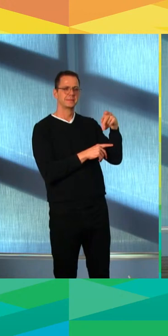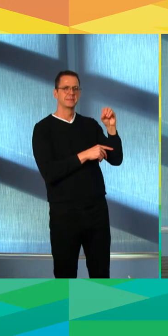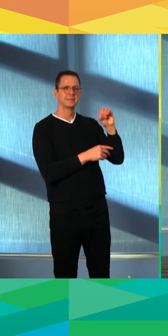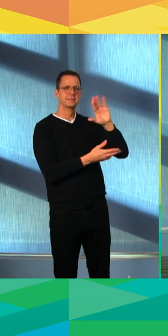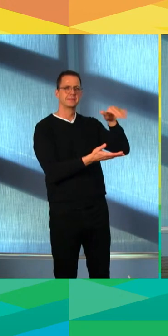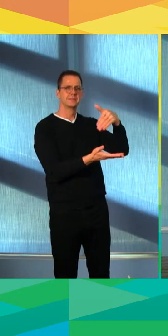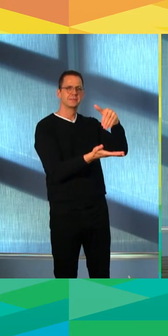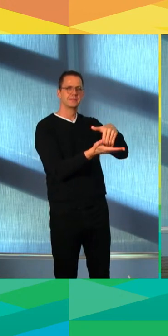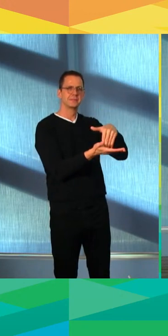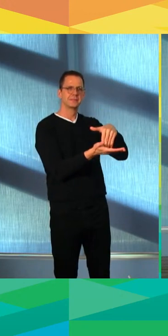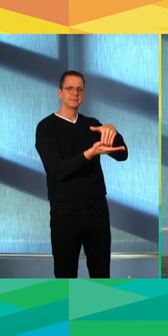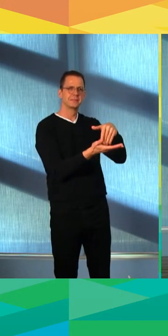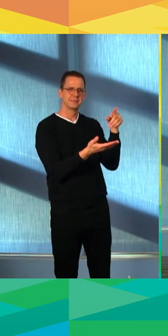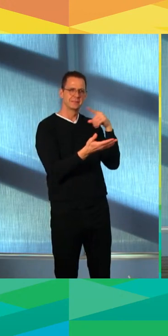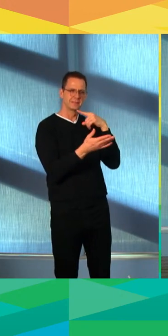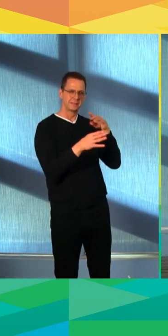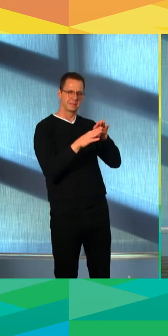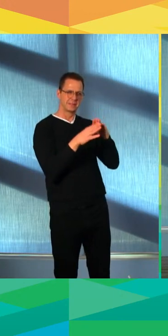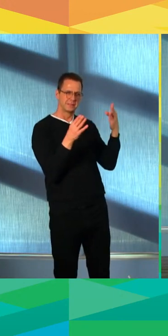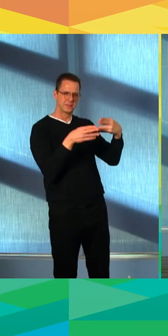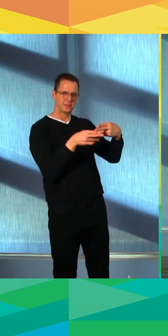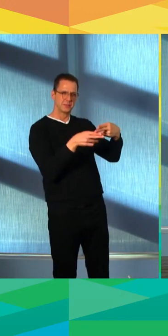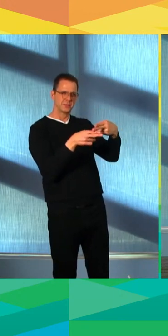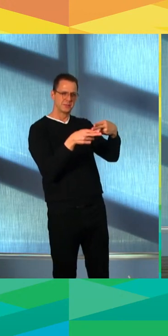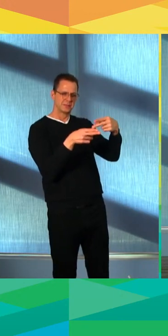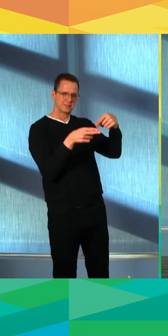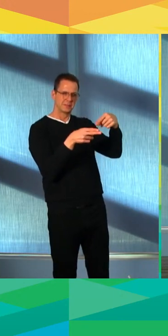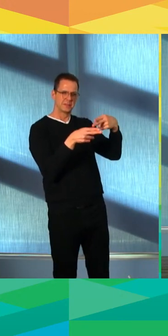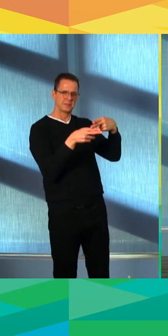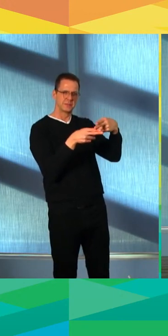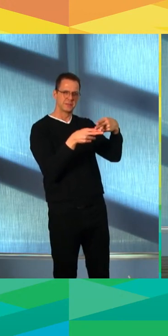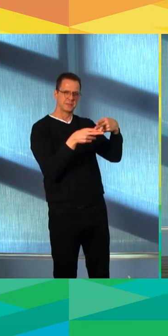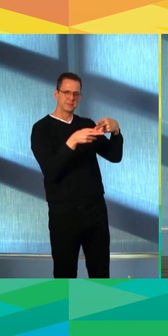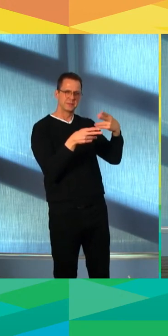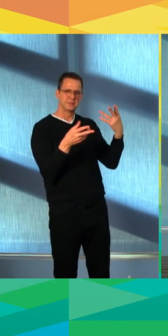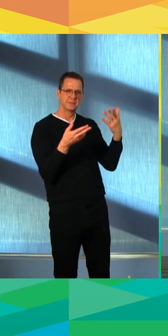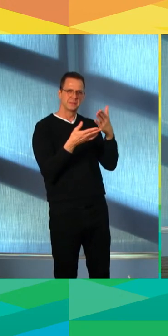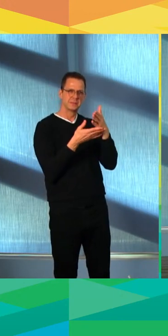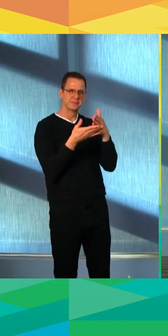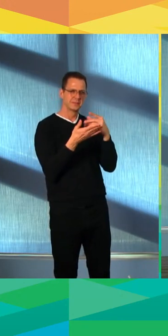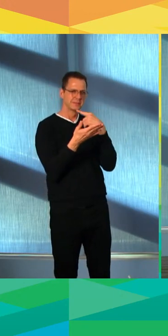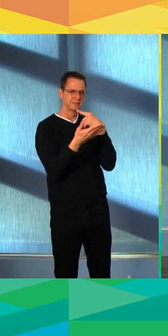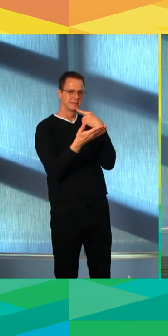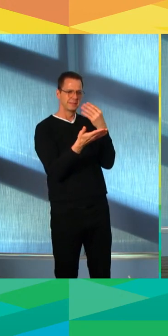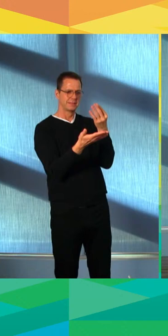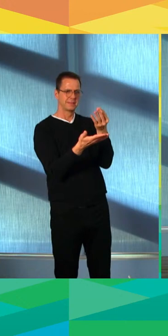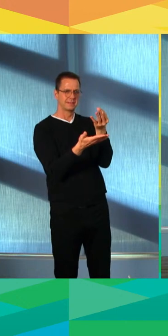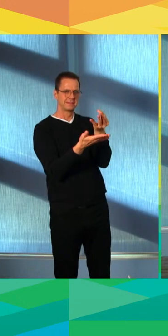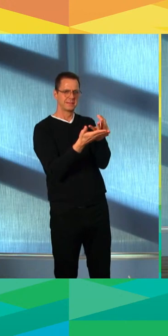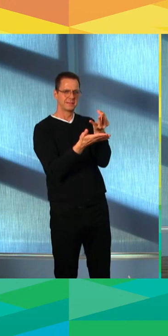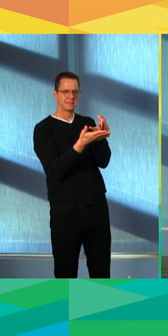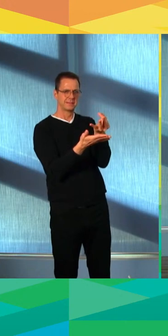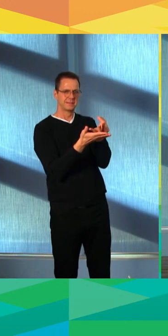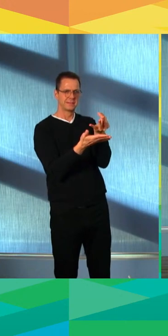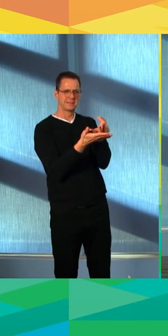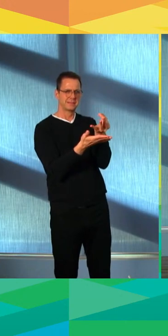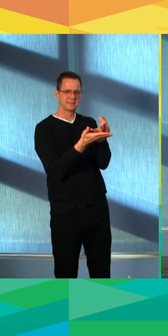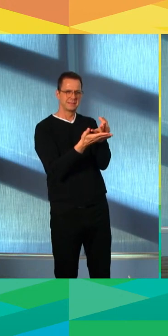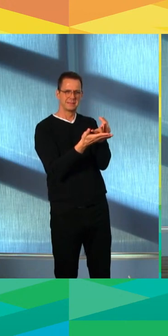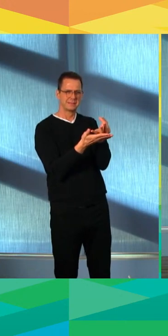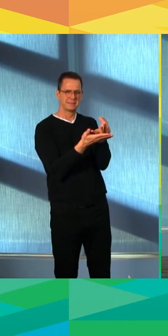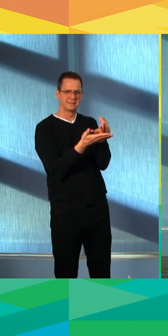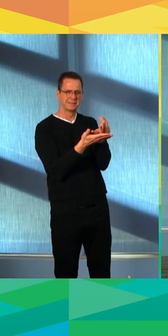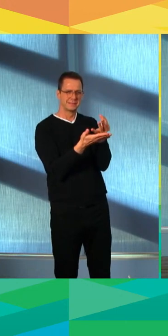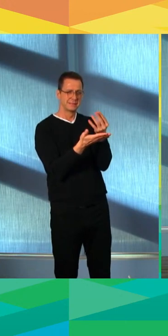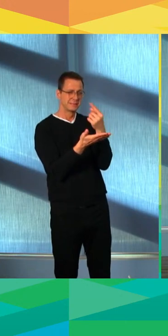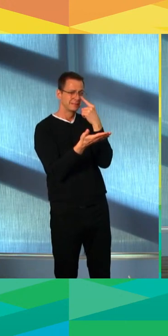contributing some funding for it. And it's supposed to be sort of a flow through situation. Just any more details you